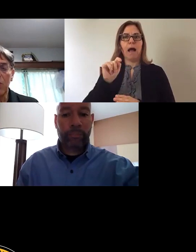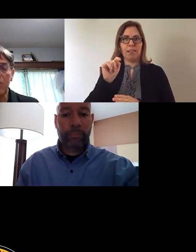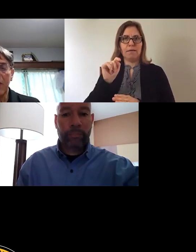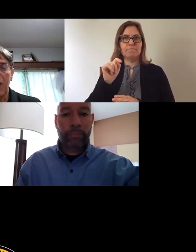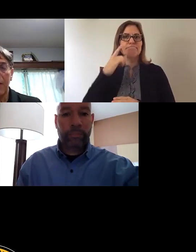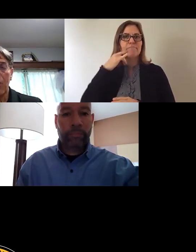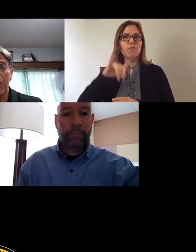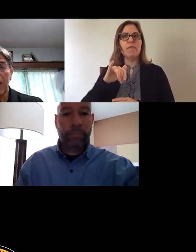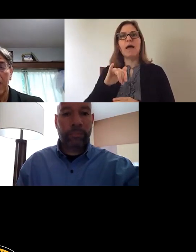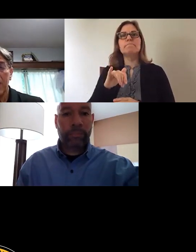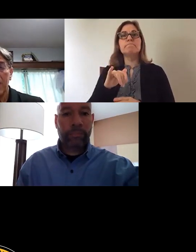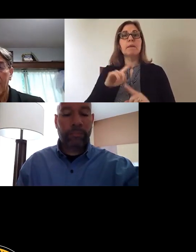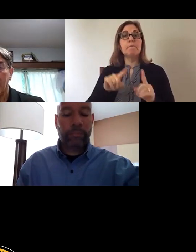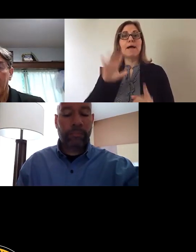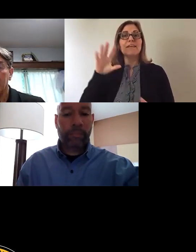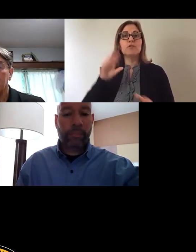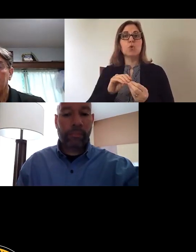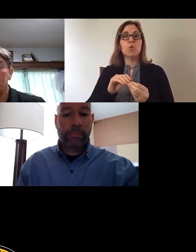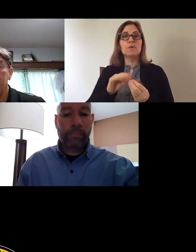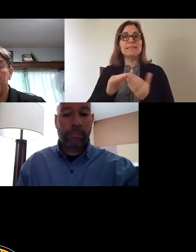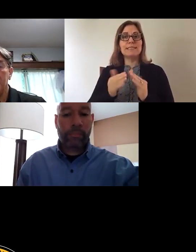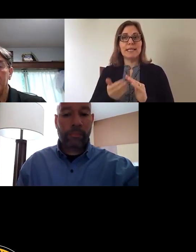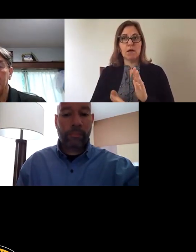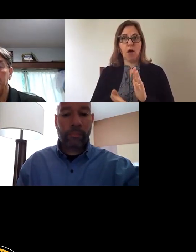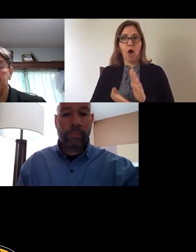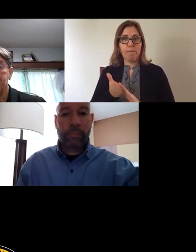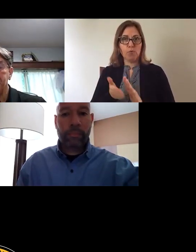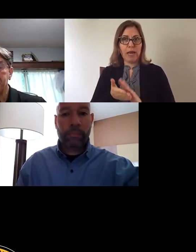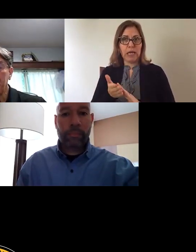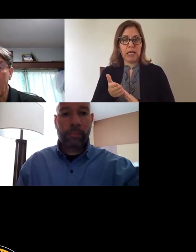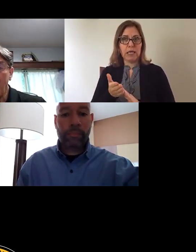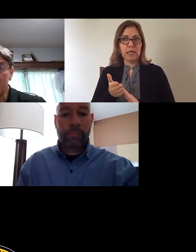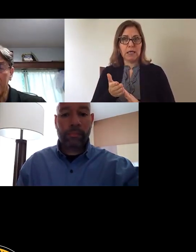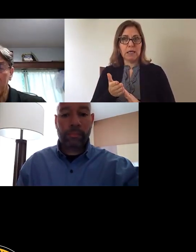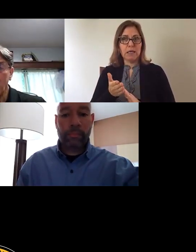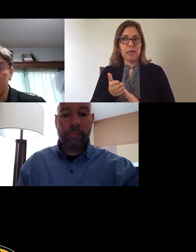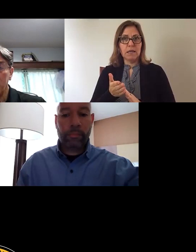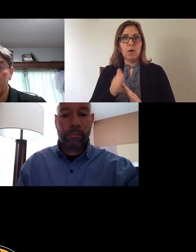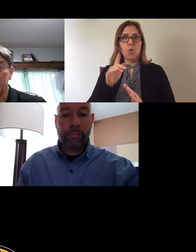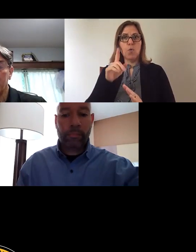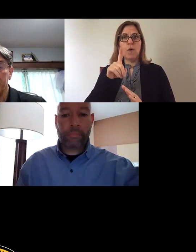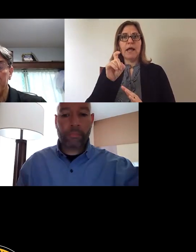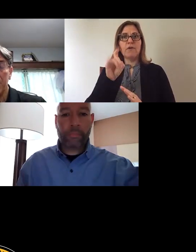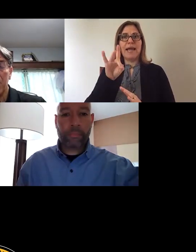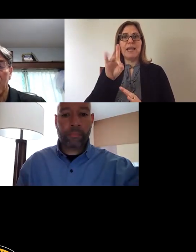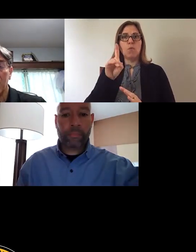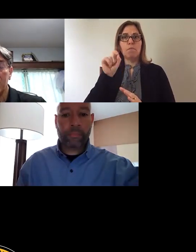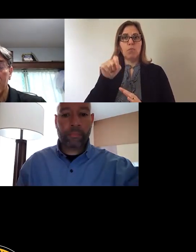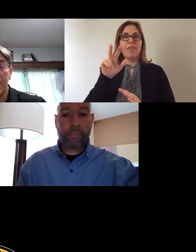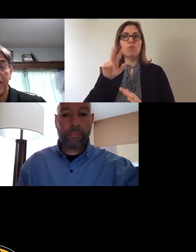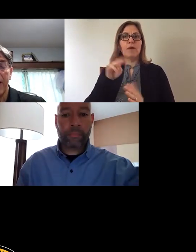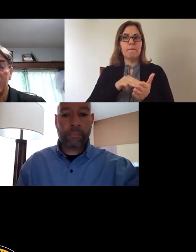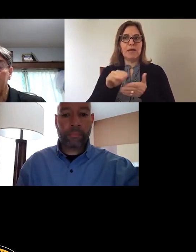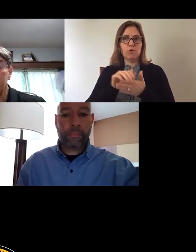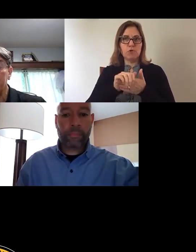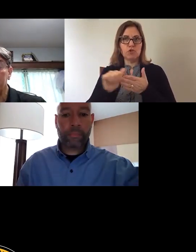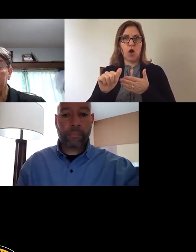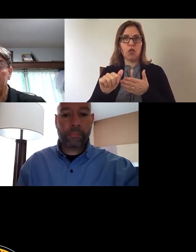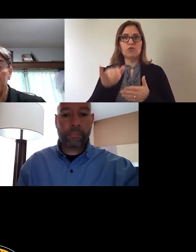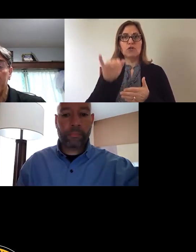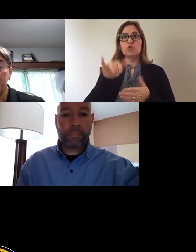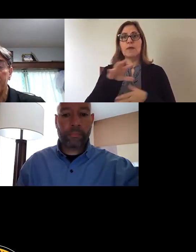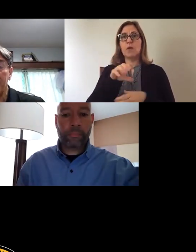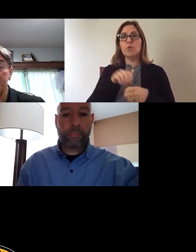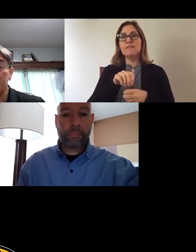but the total city operating, uh, would be, um, $181.3 million. So that accounts for the